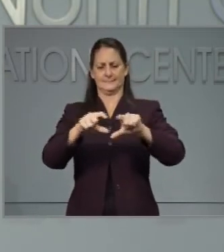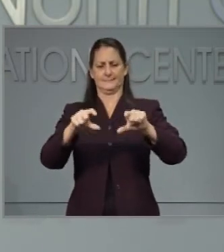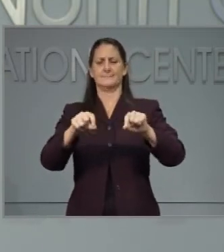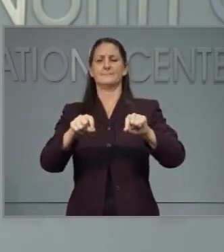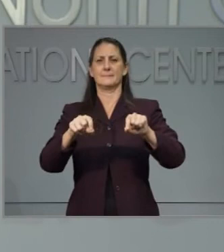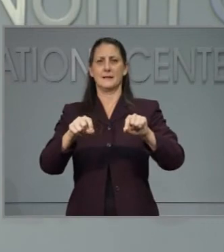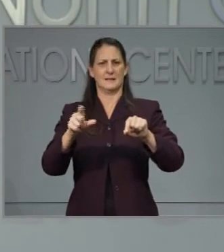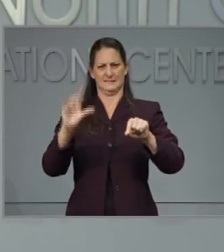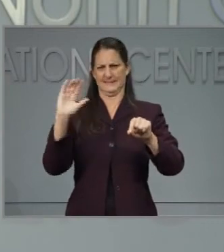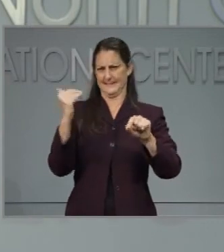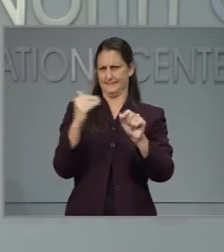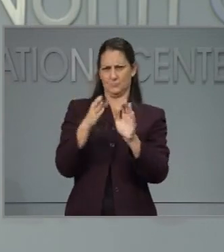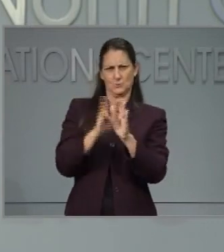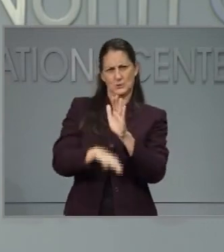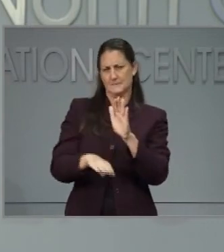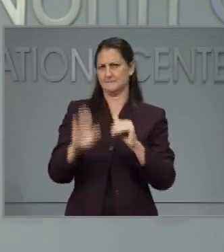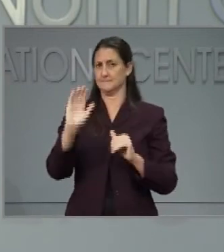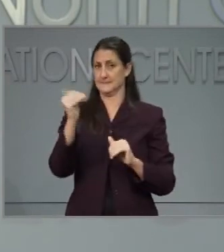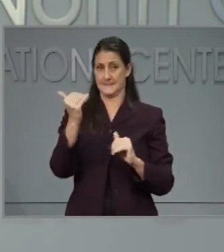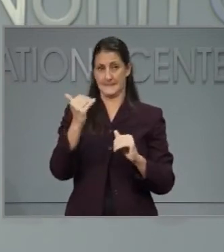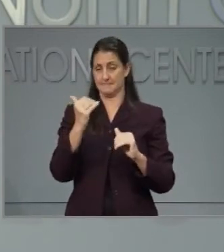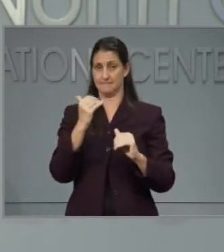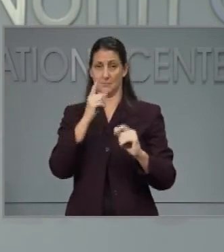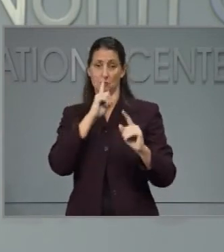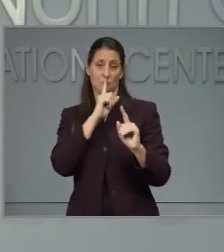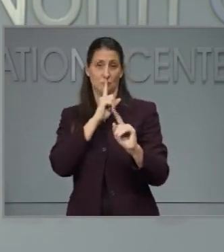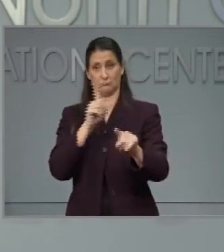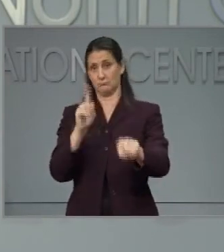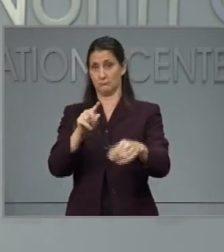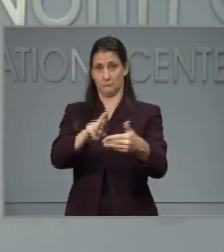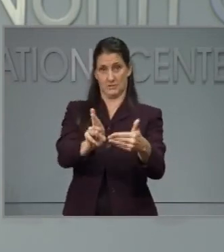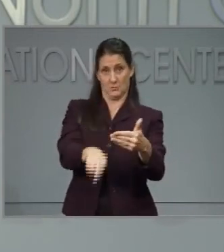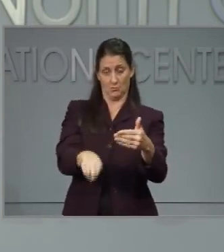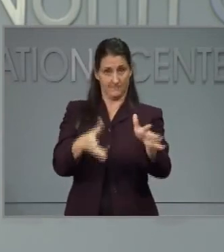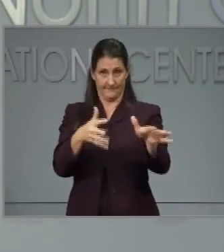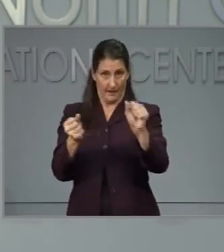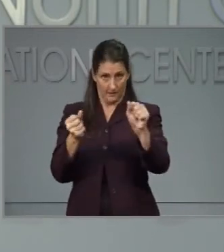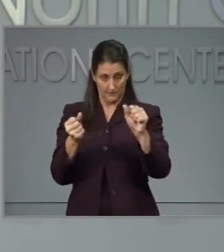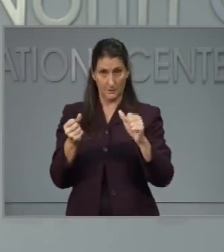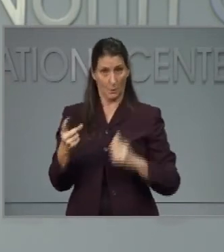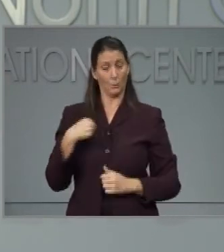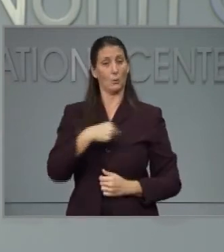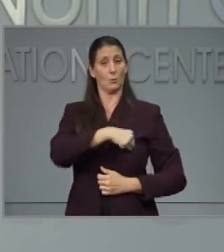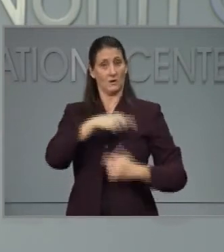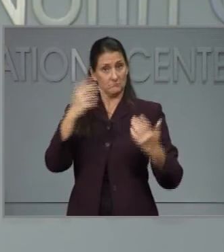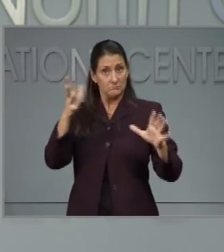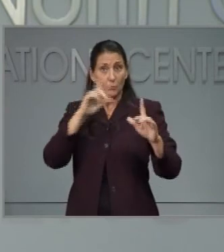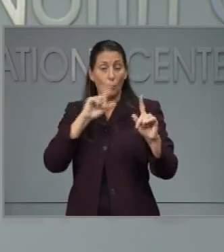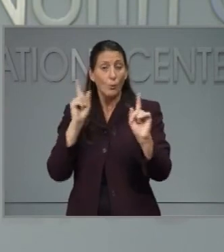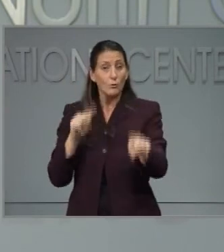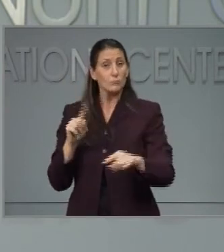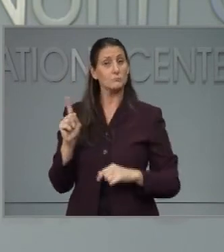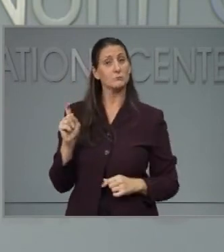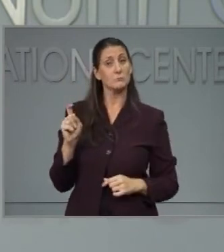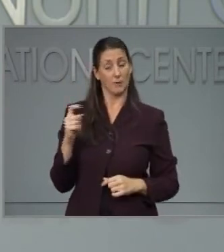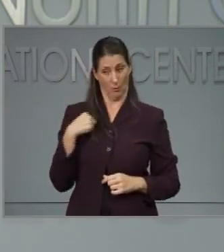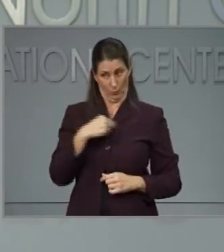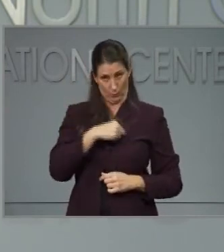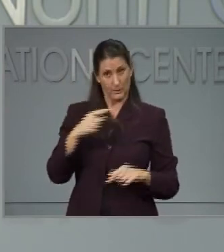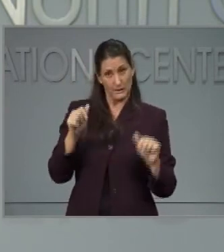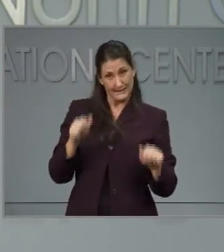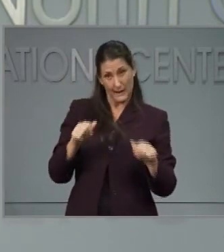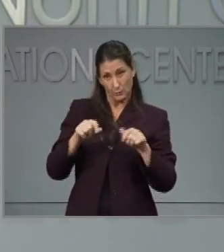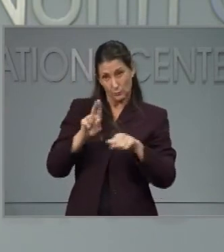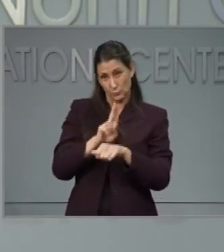produce results very quickly. Are we ordering those so that when will we start to see those